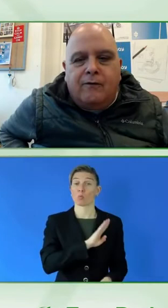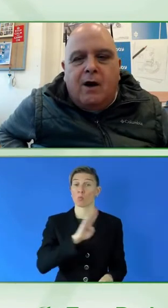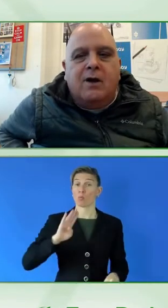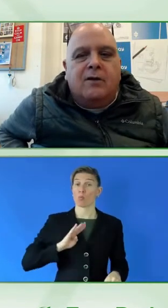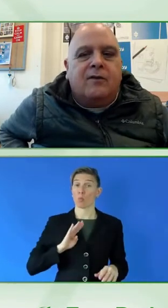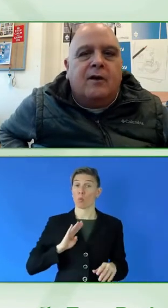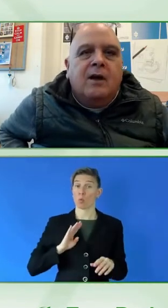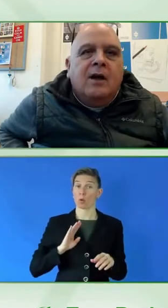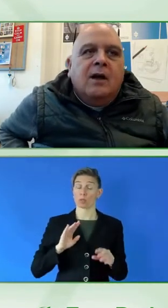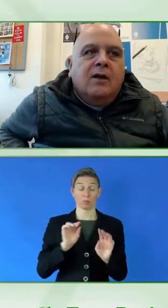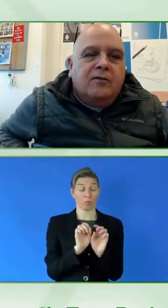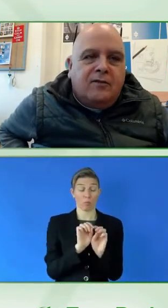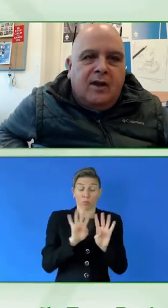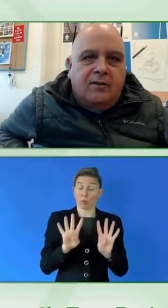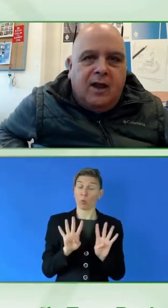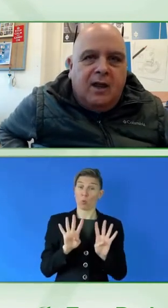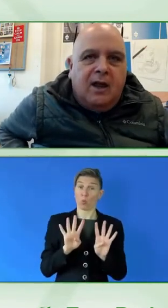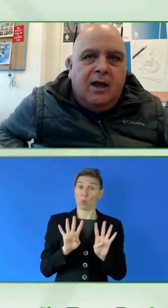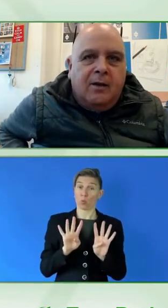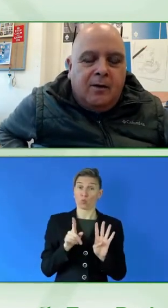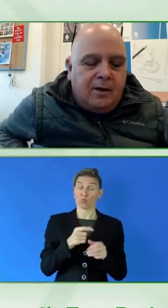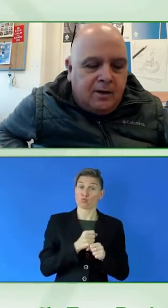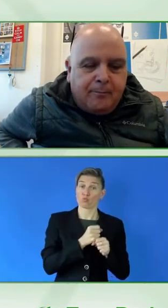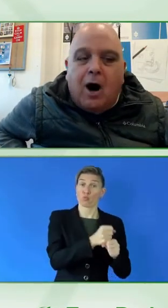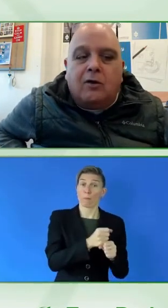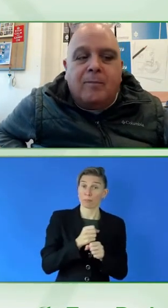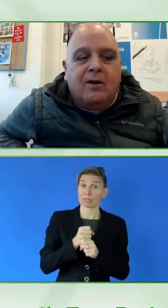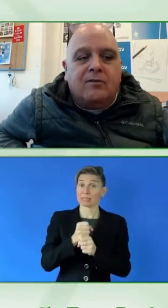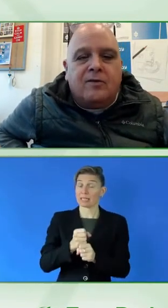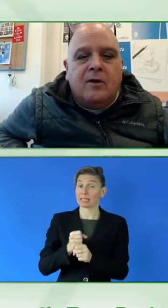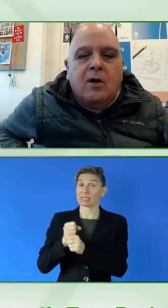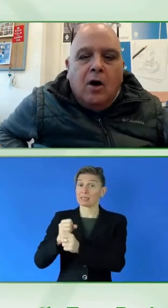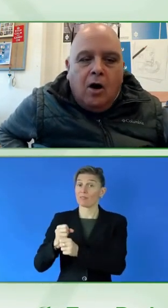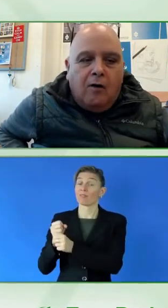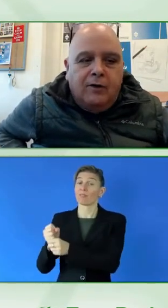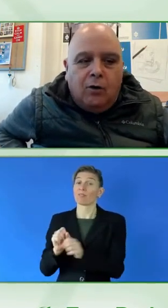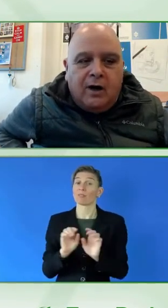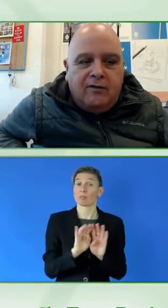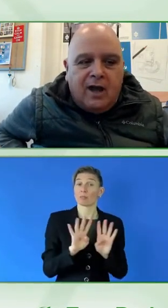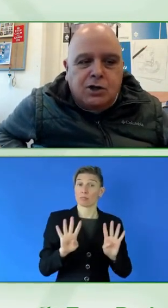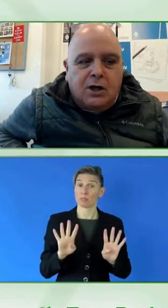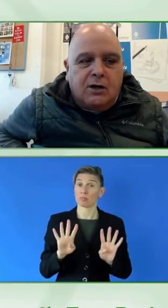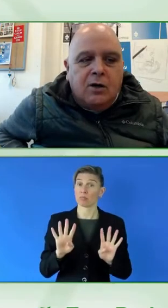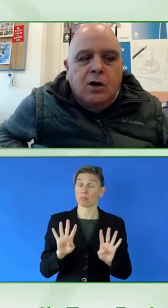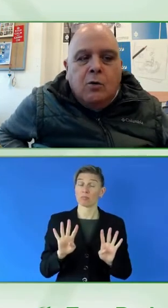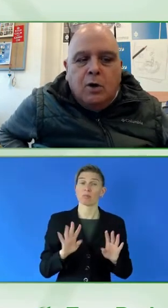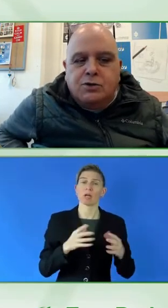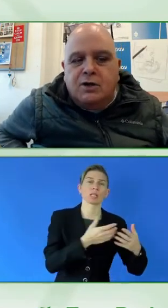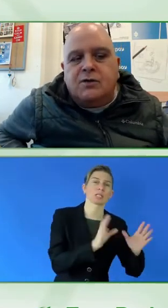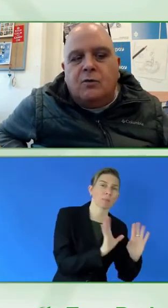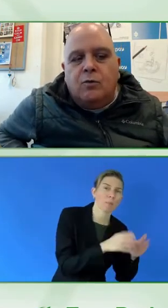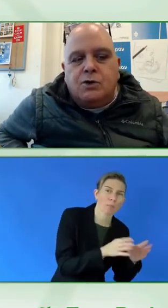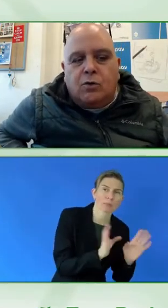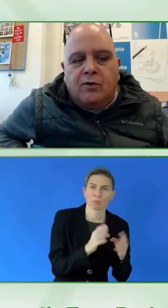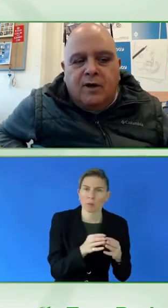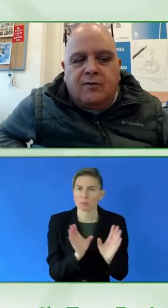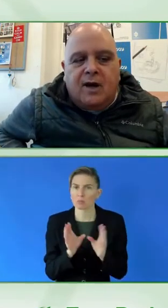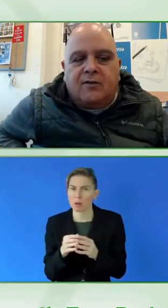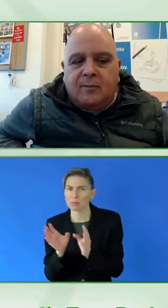all various departments of the organization, which